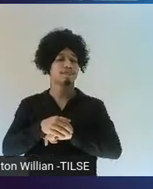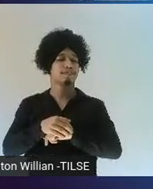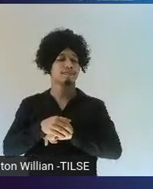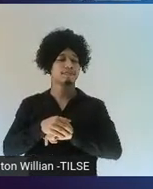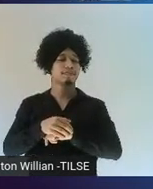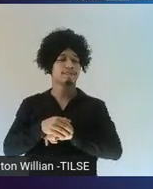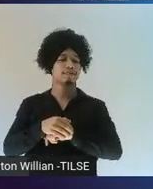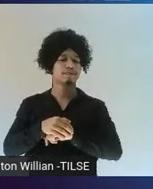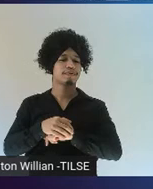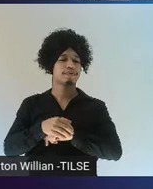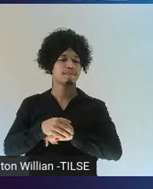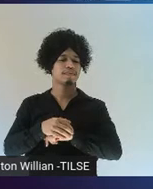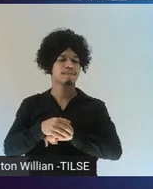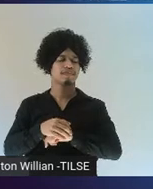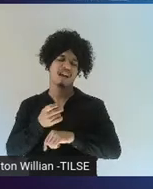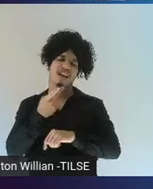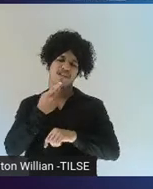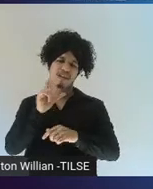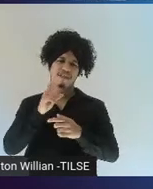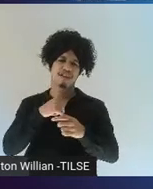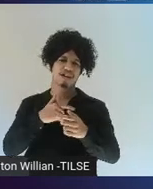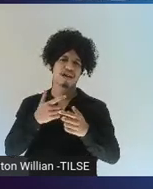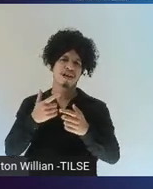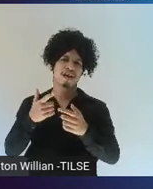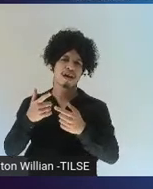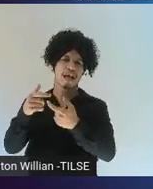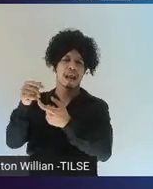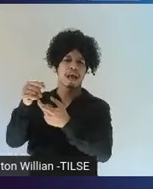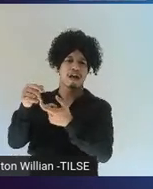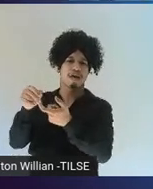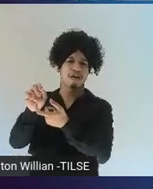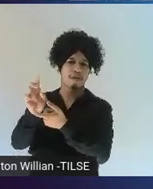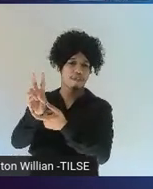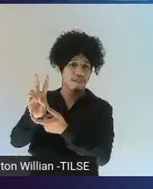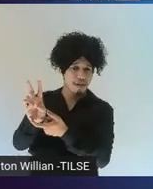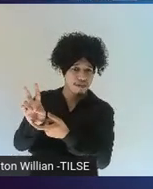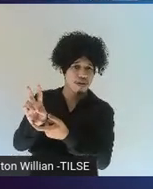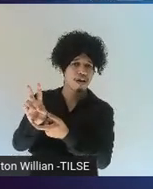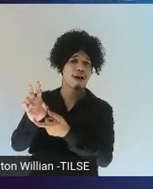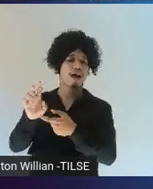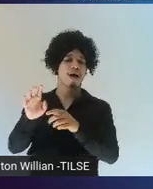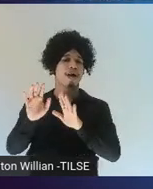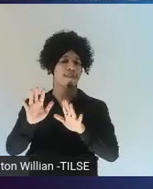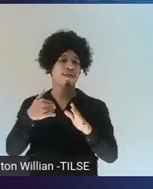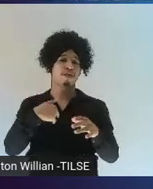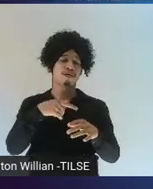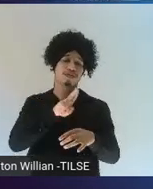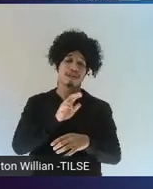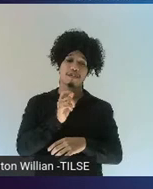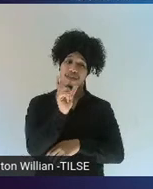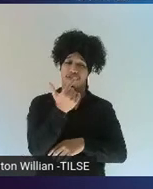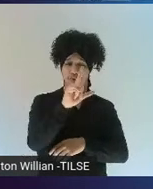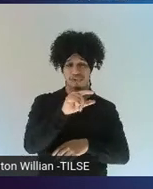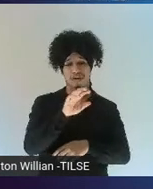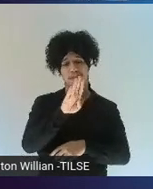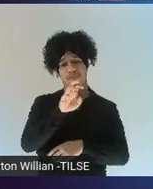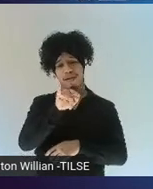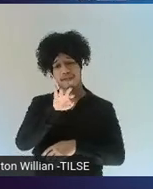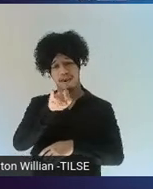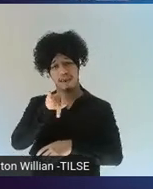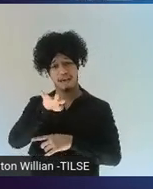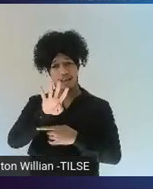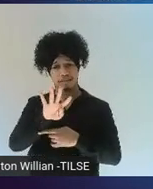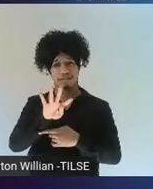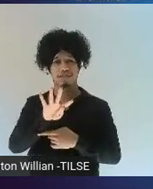ambiguous, but I might use the word ambivalent. On one hand, they want to promote English medium instruction at the